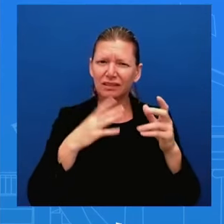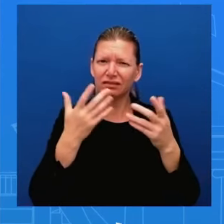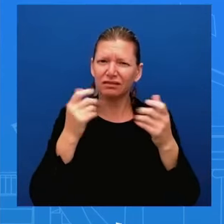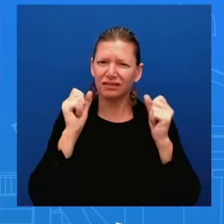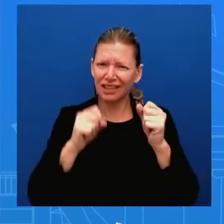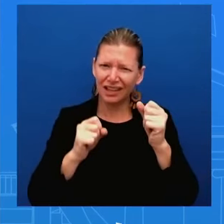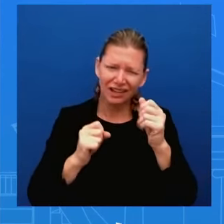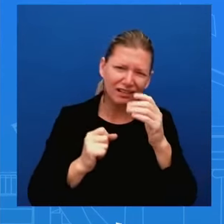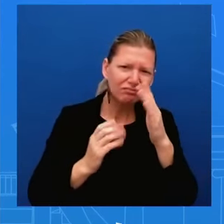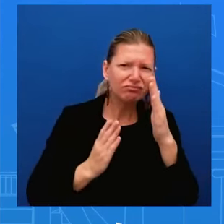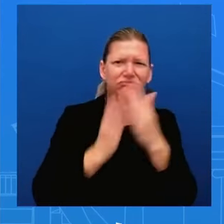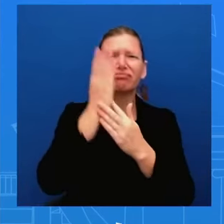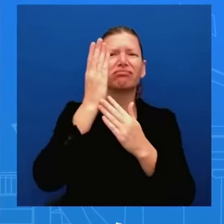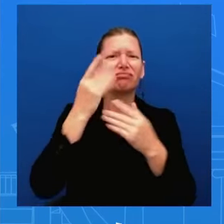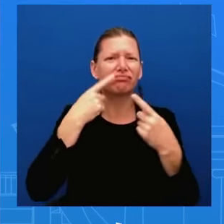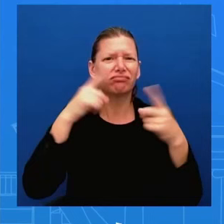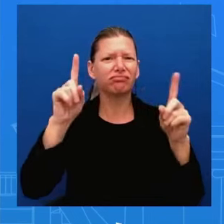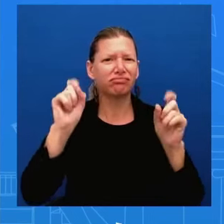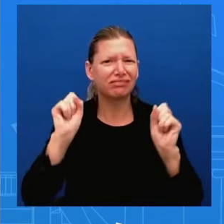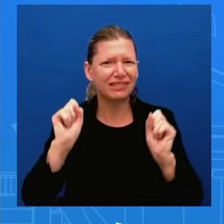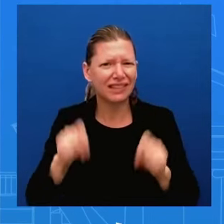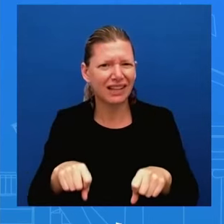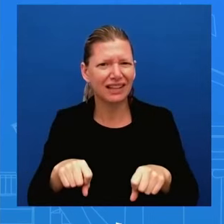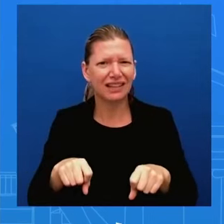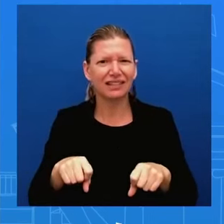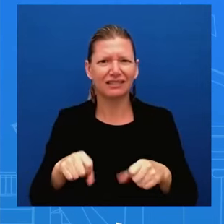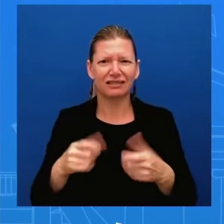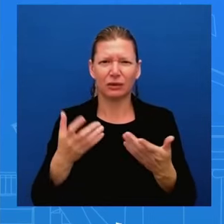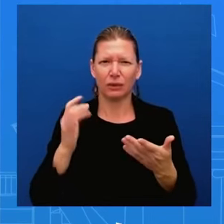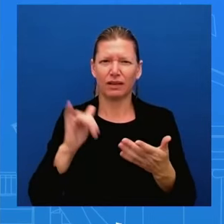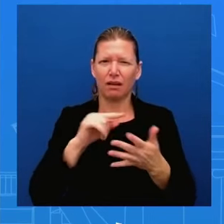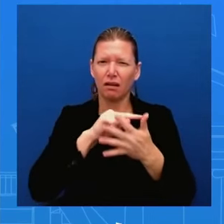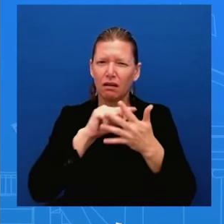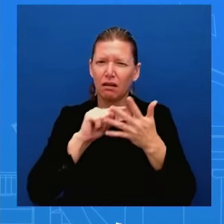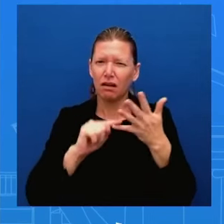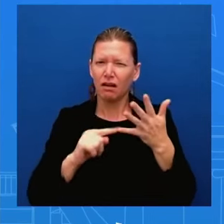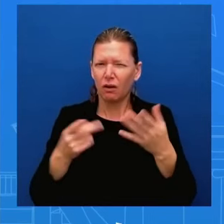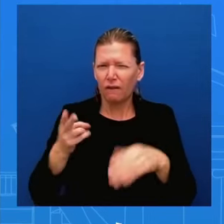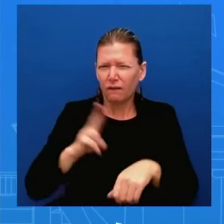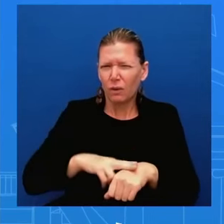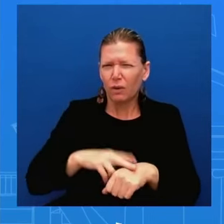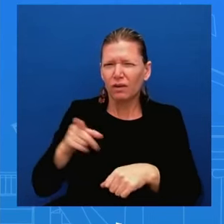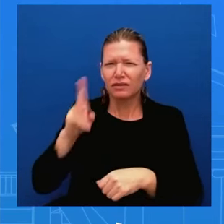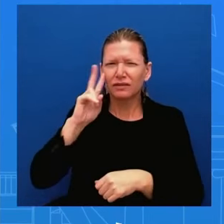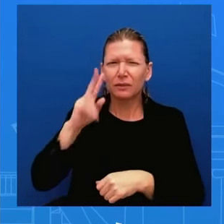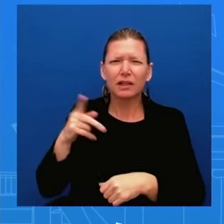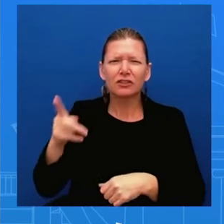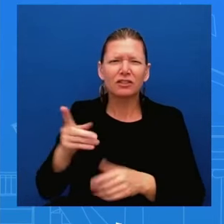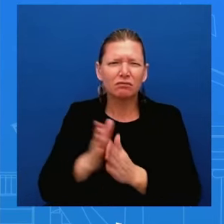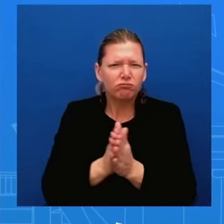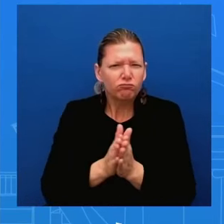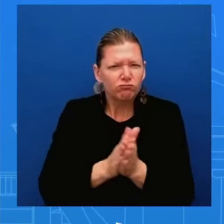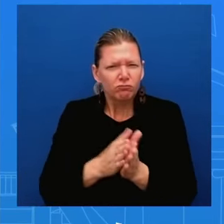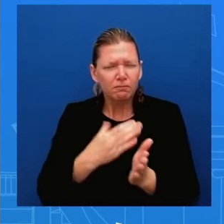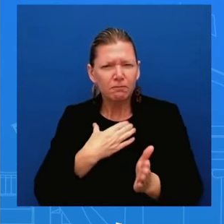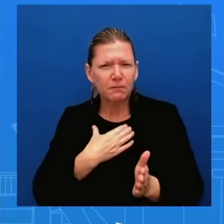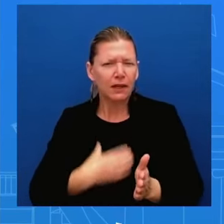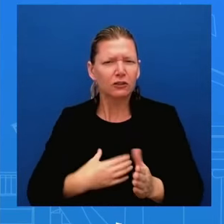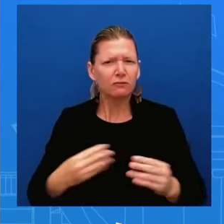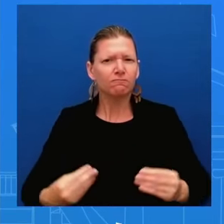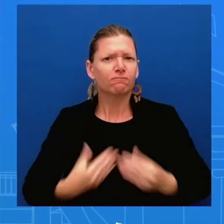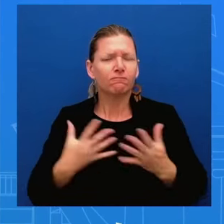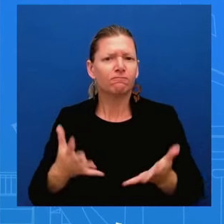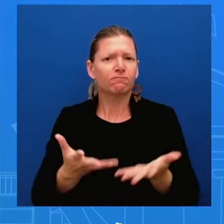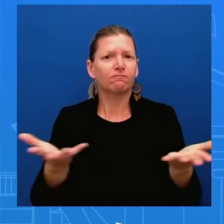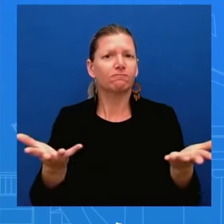process and so she's incredibly passionate uh and i will leave it there and um you know you